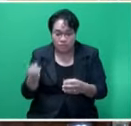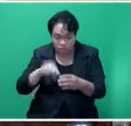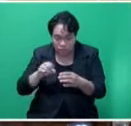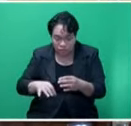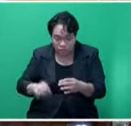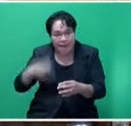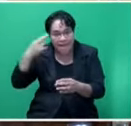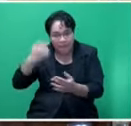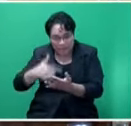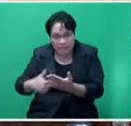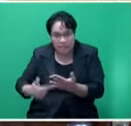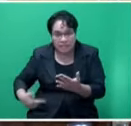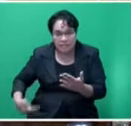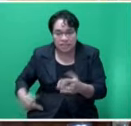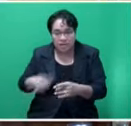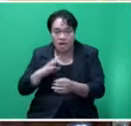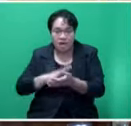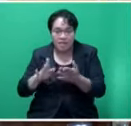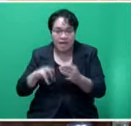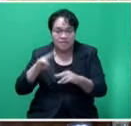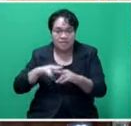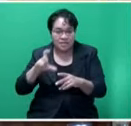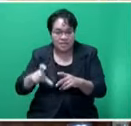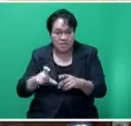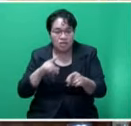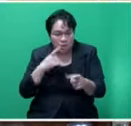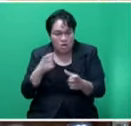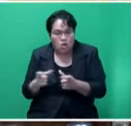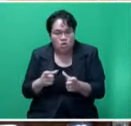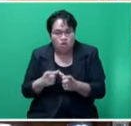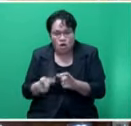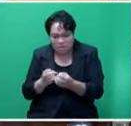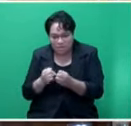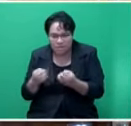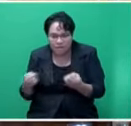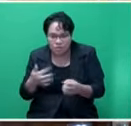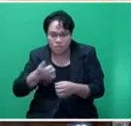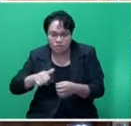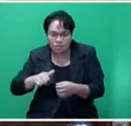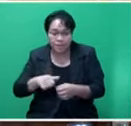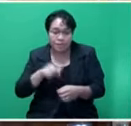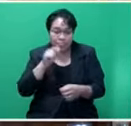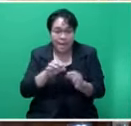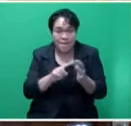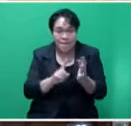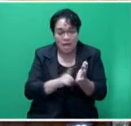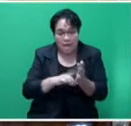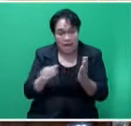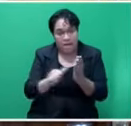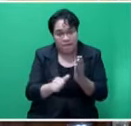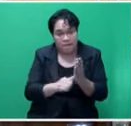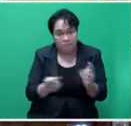HFCs outlined in Acts F to the Montreal Protocol as controlled substances under the Act. The bill also amends the Act, Mr. Speaker, sir,